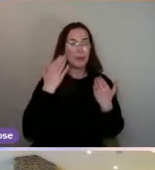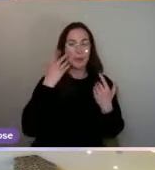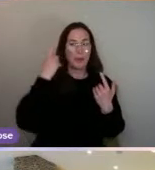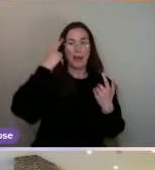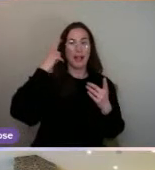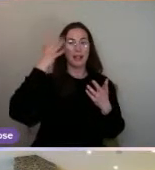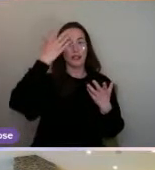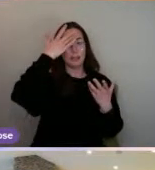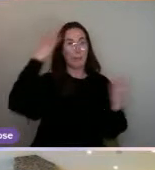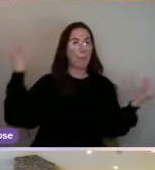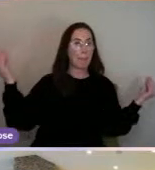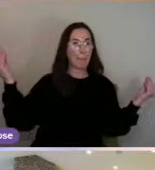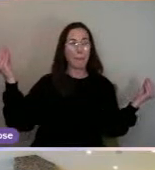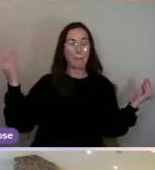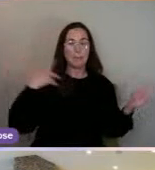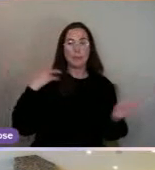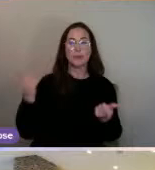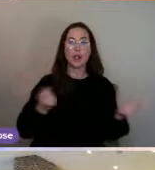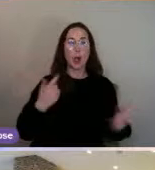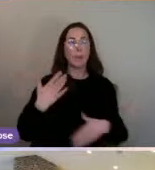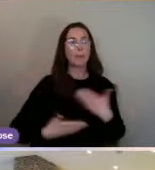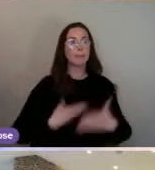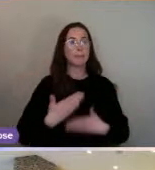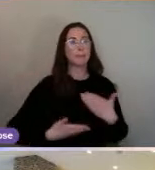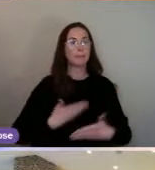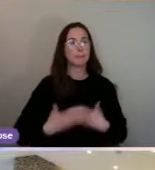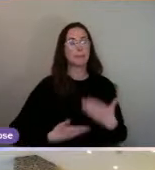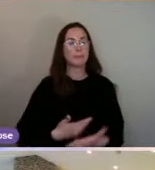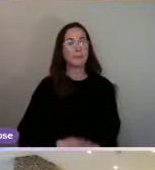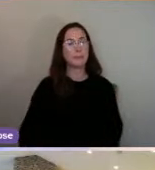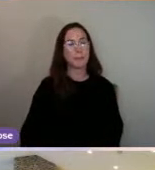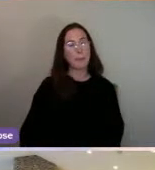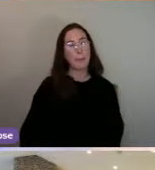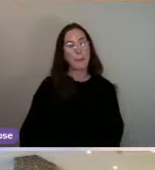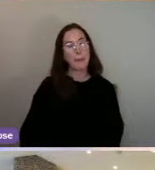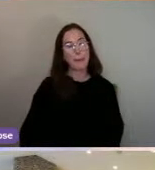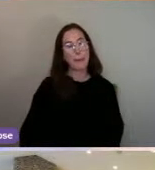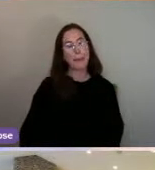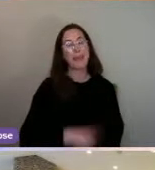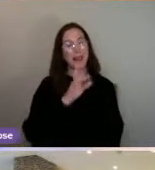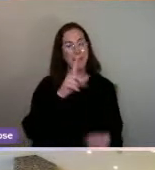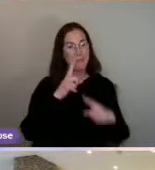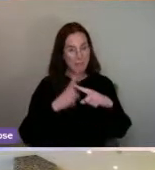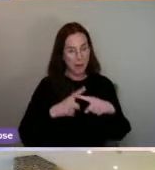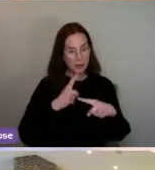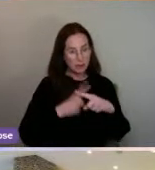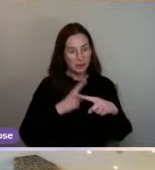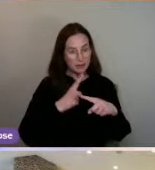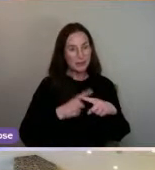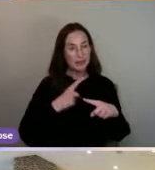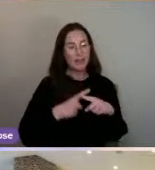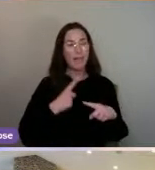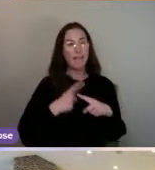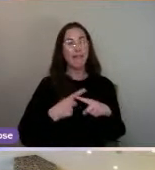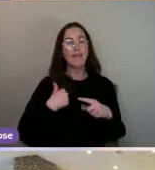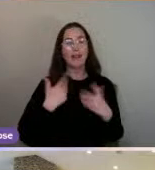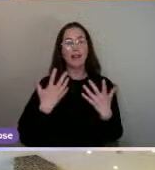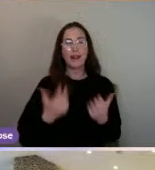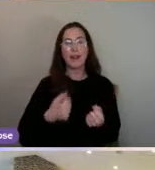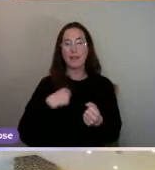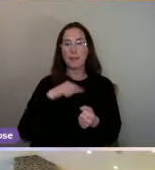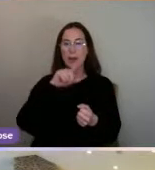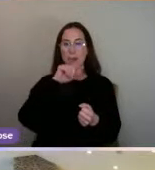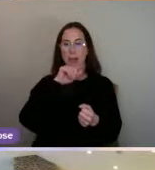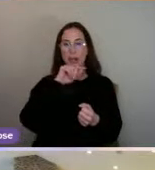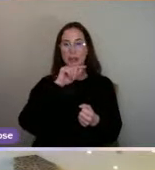space. It's the coping mechanism. But then on the positive, I've got my birdie,